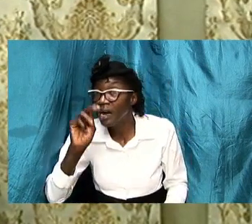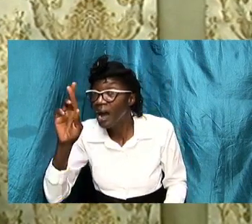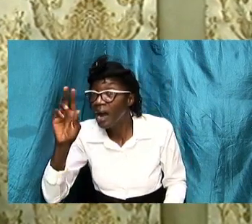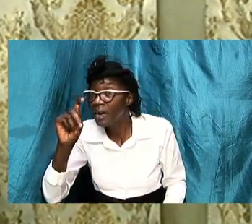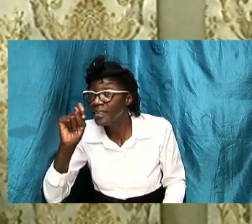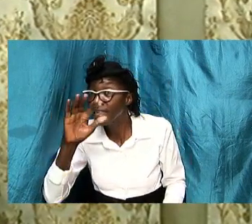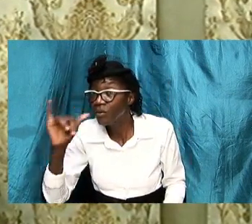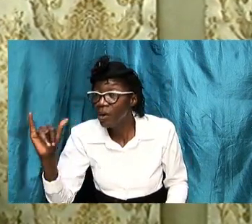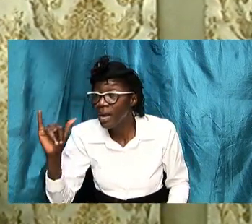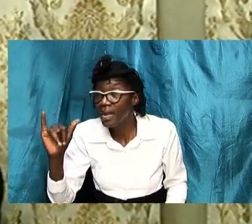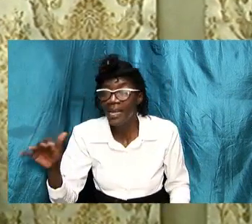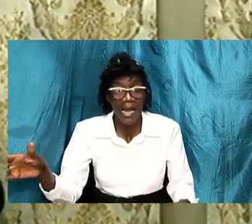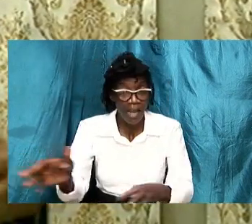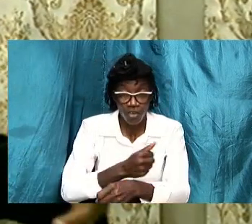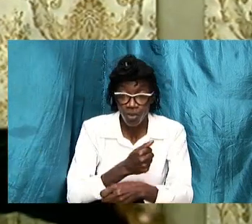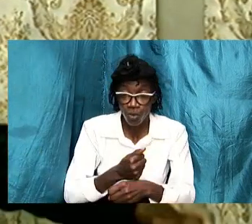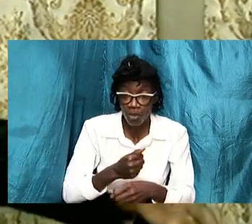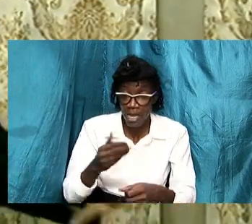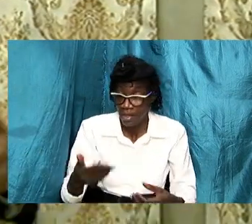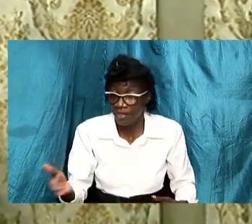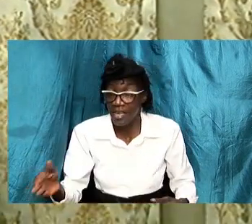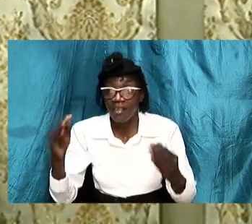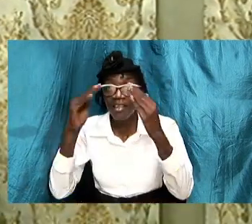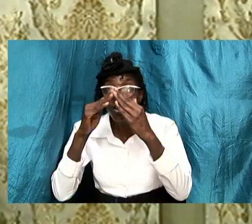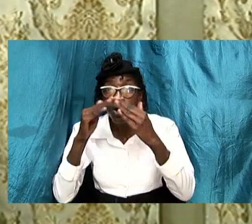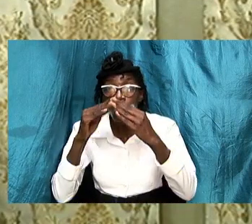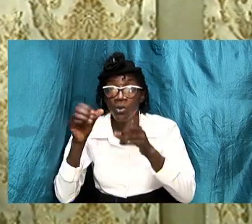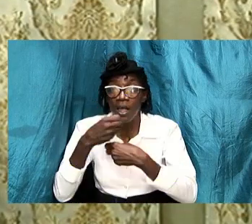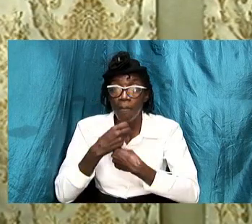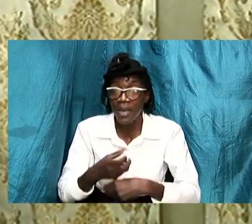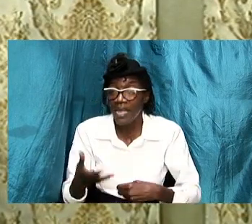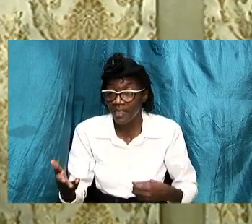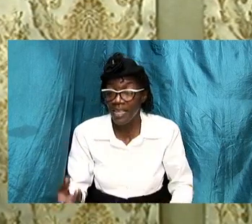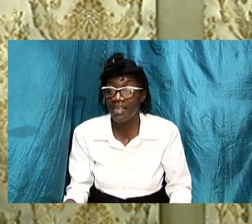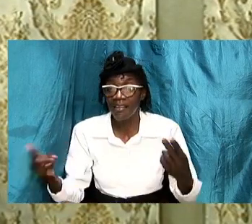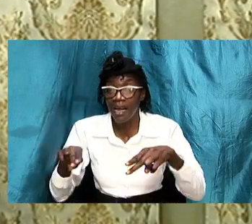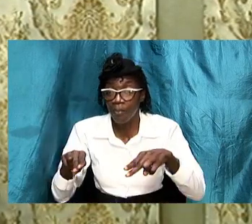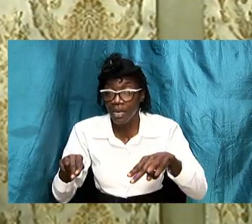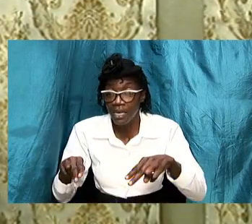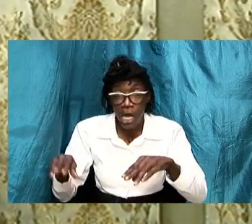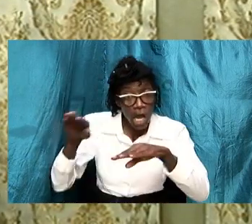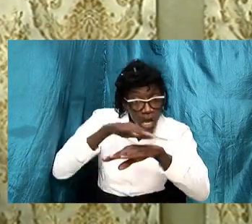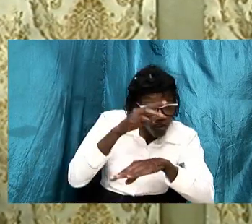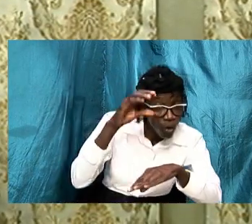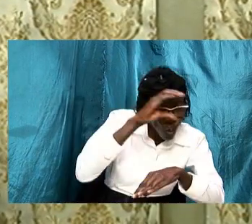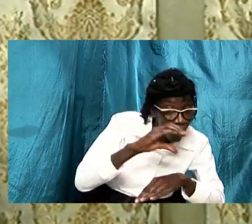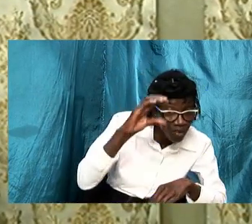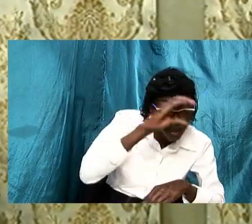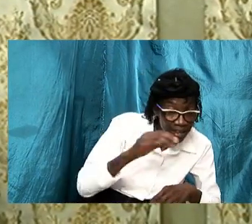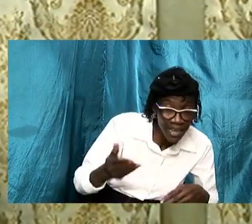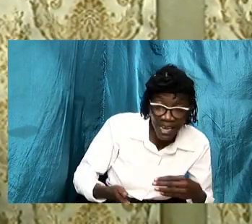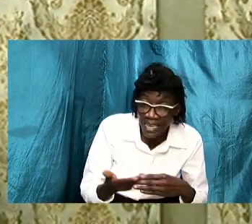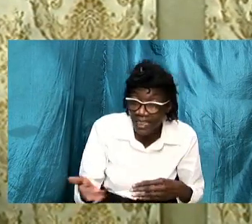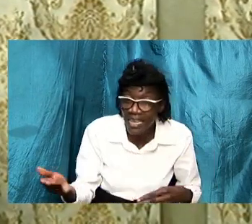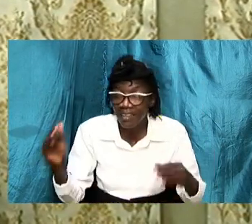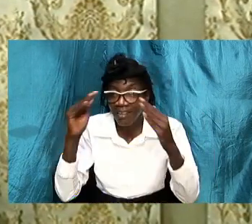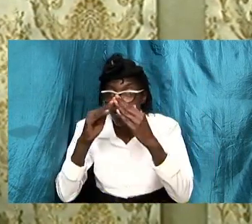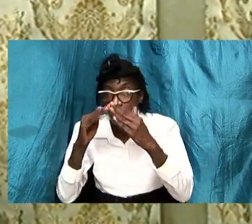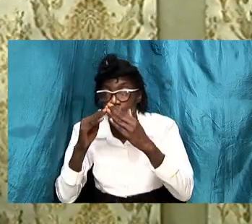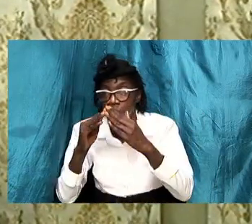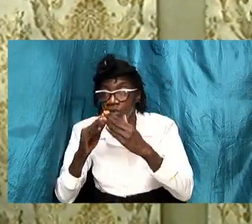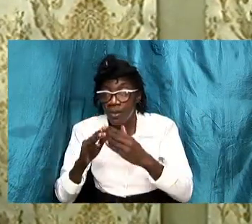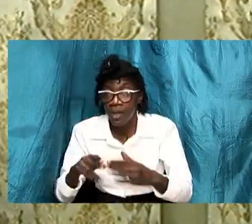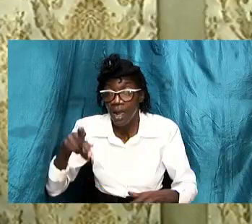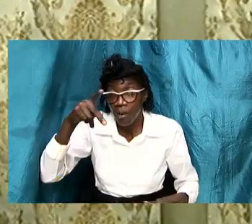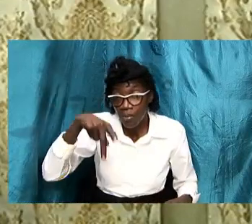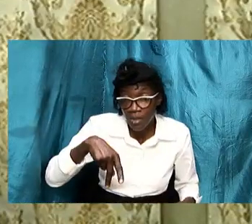that works in the house that makes things happen and she oversees the well-being of her house the same um proverbs 31 says her